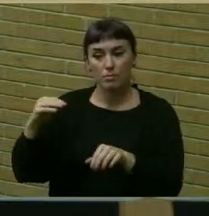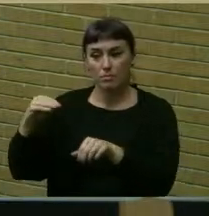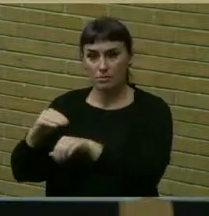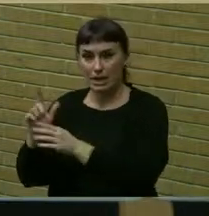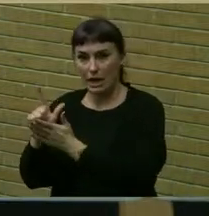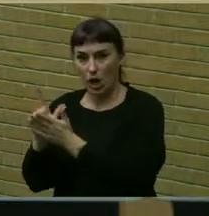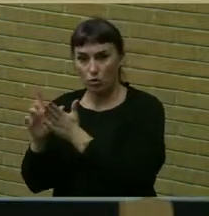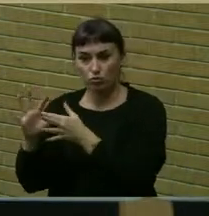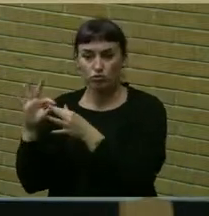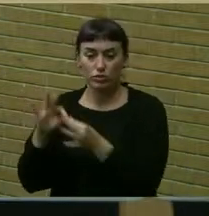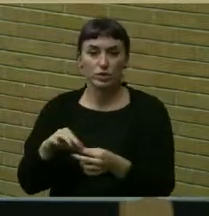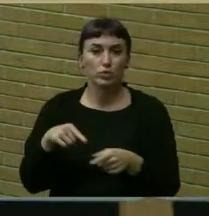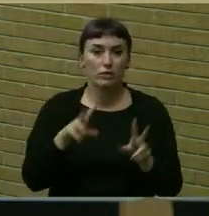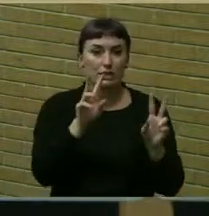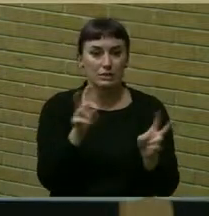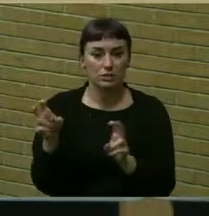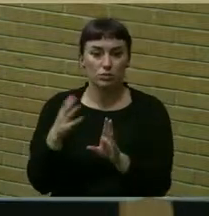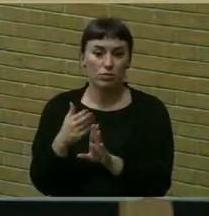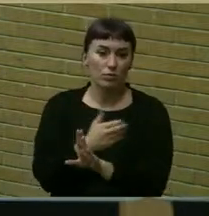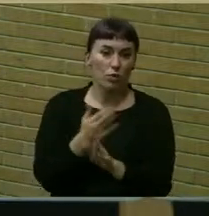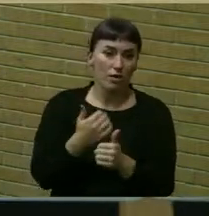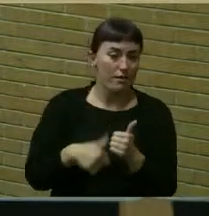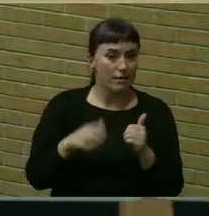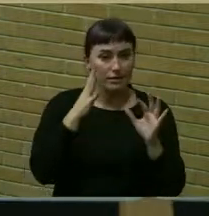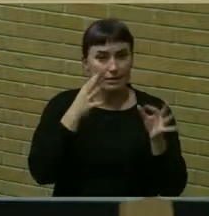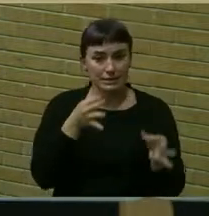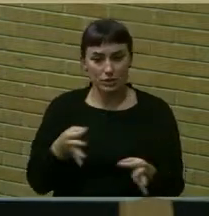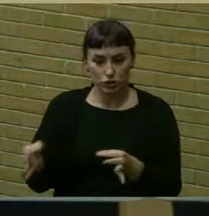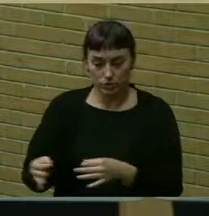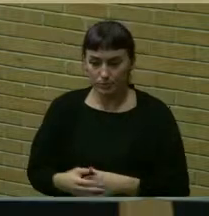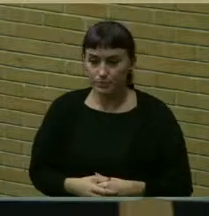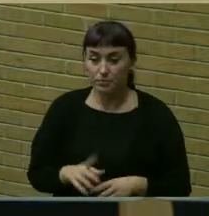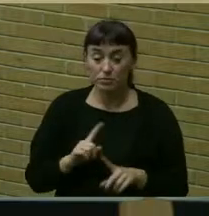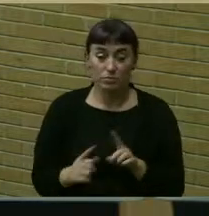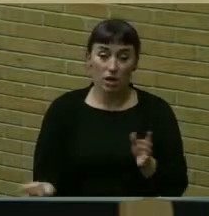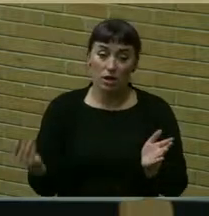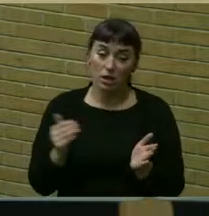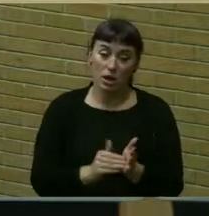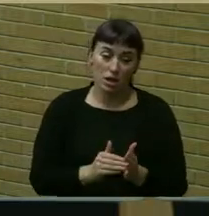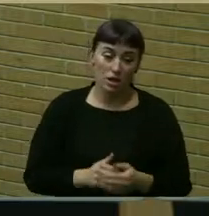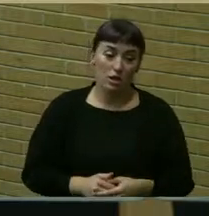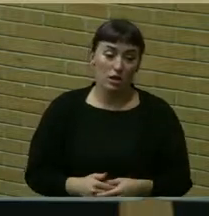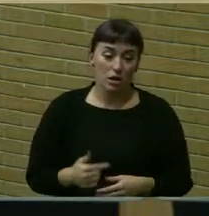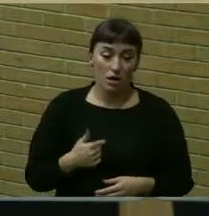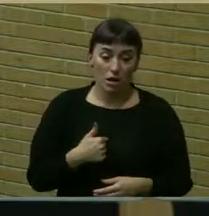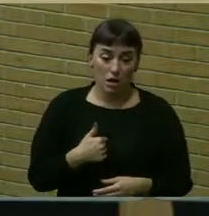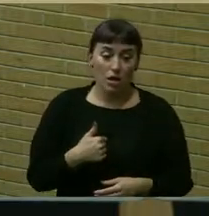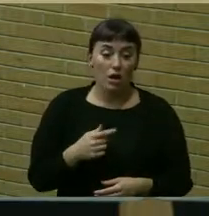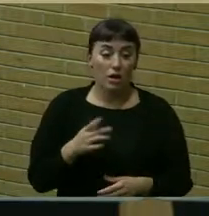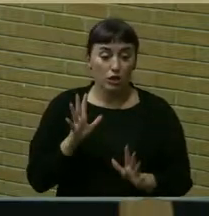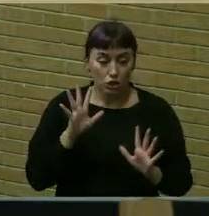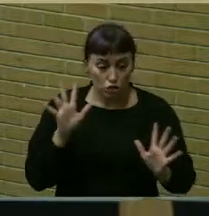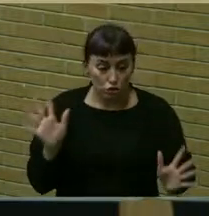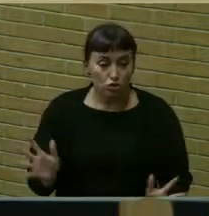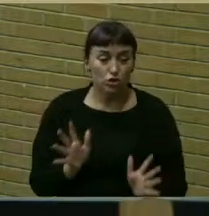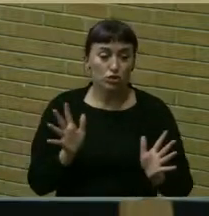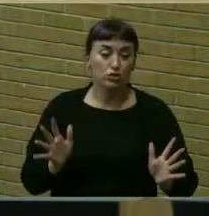relates to these issues before any decisions are made. But again, I do encourage